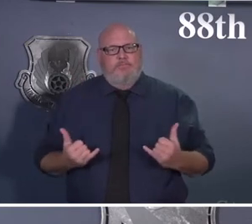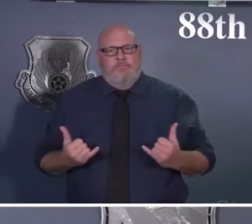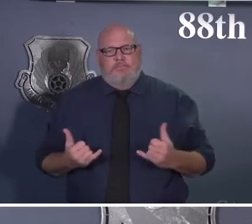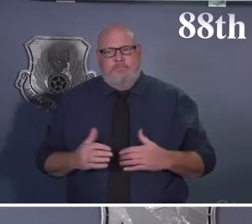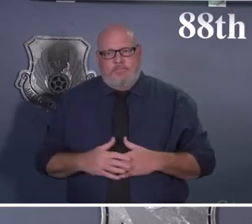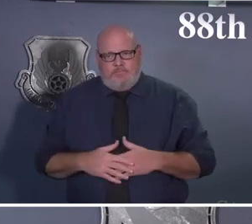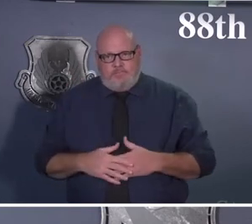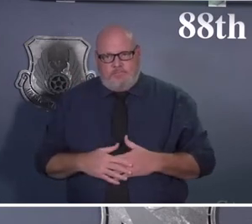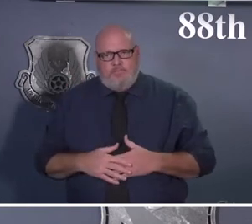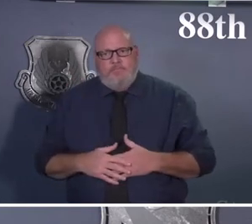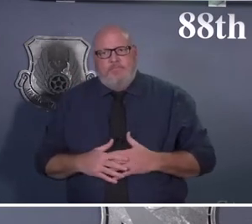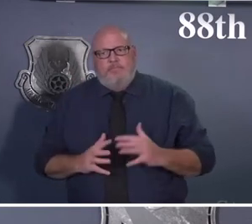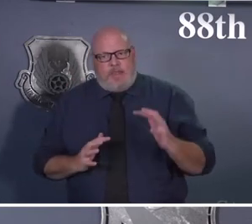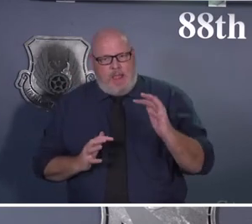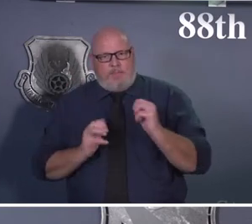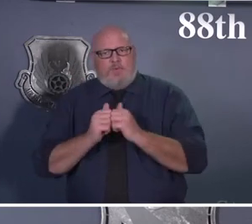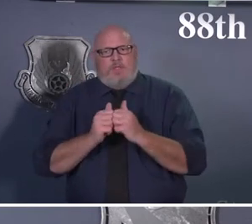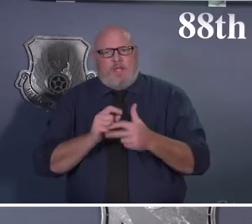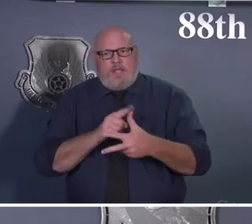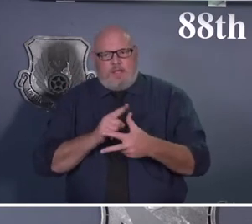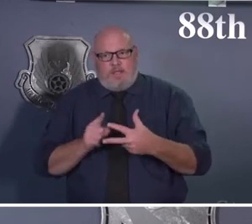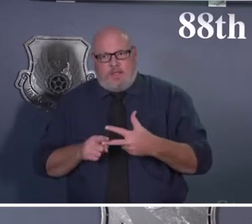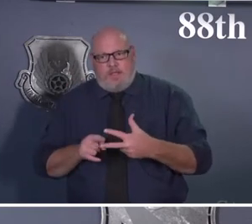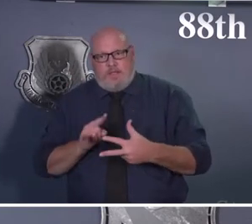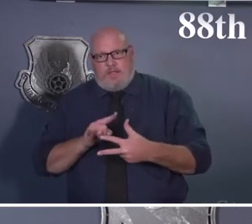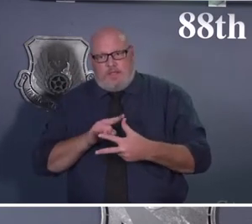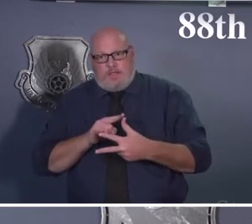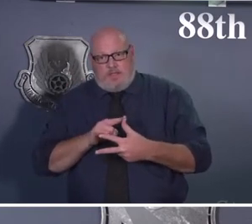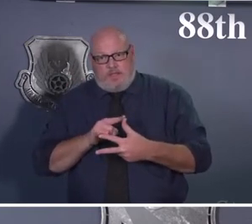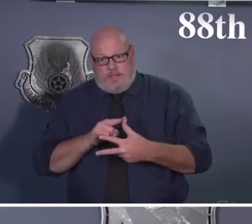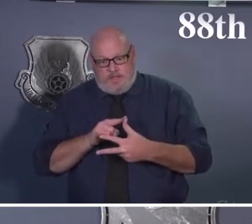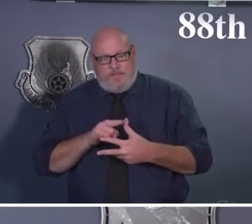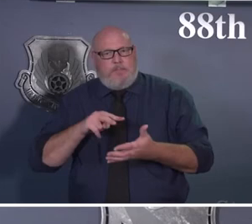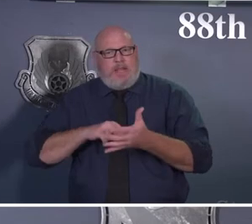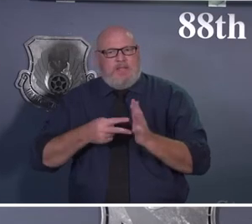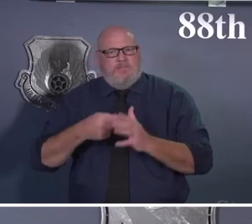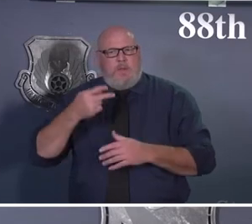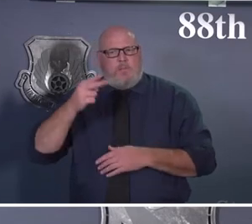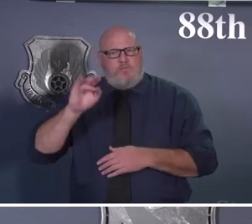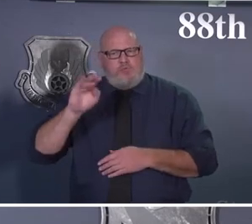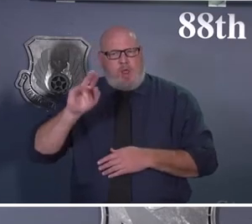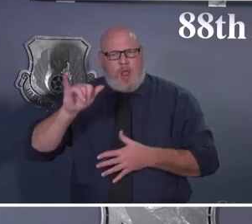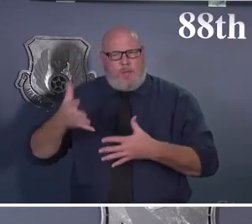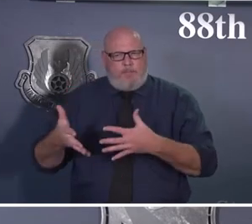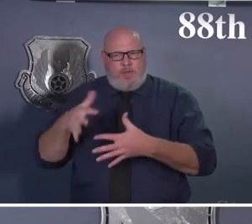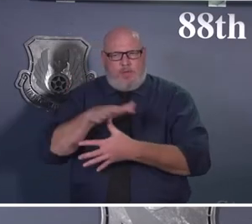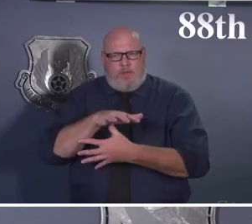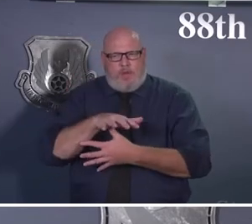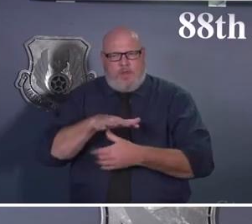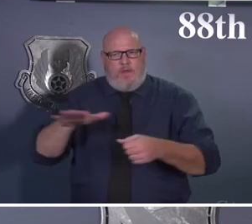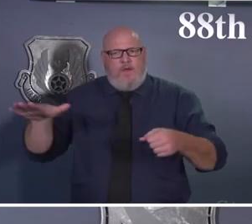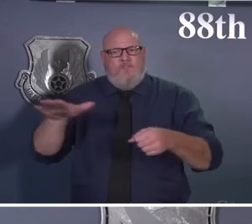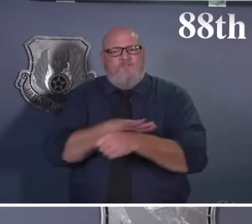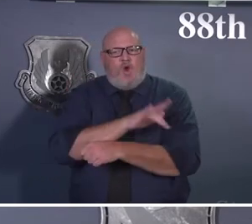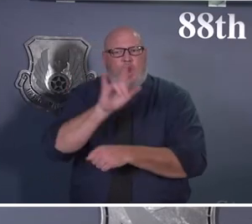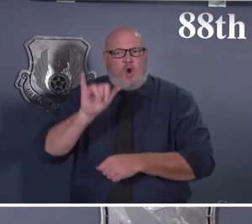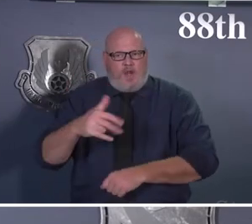-19 vaccination is going to provide you the greatest protection. Sir, thank you. Sir, second question.